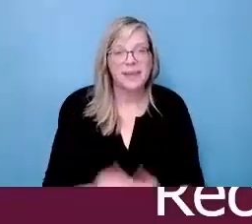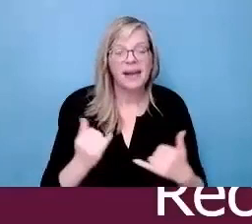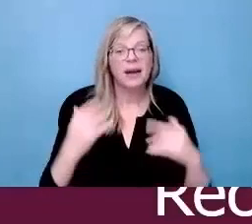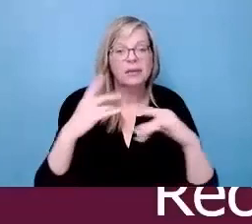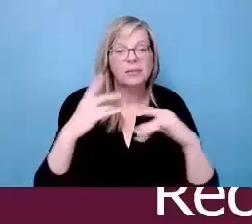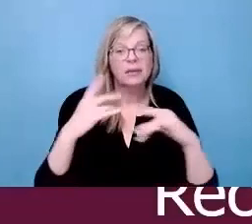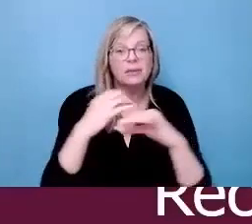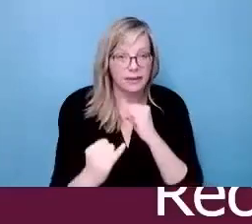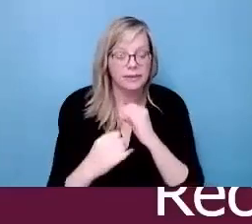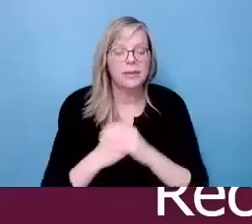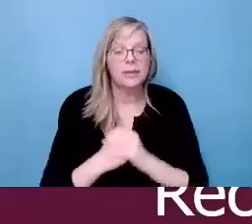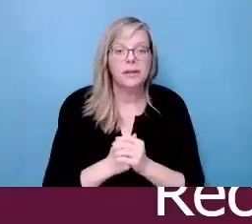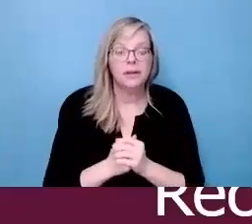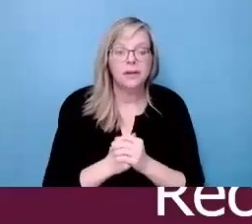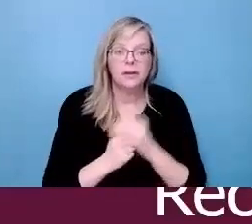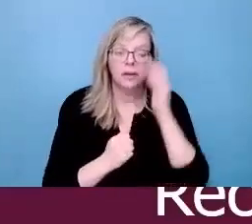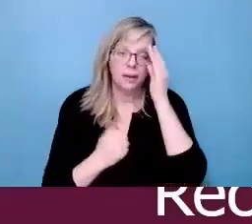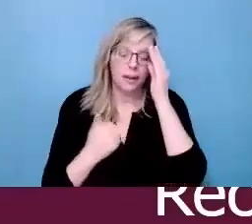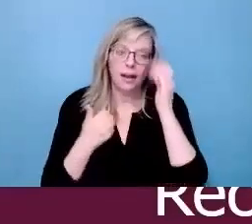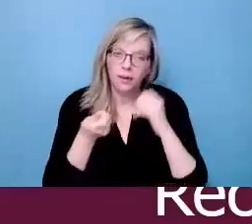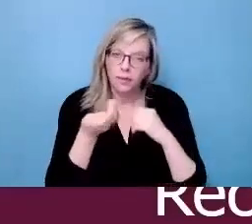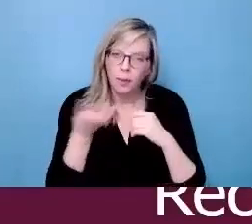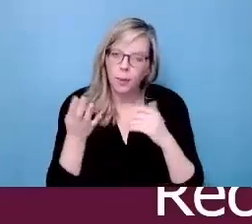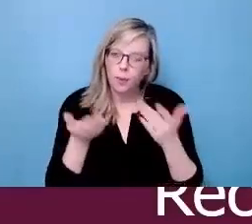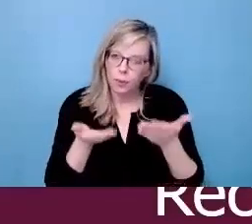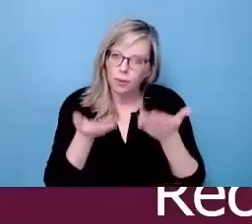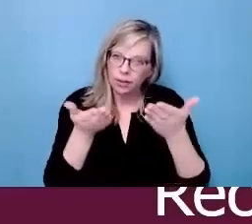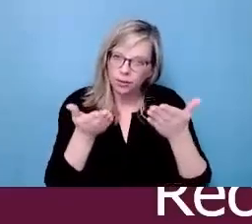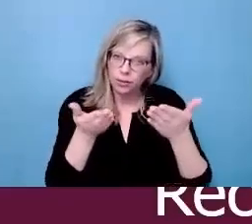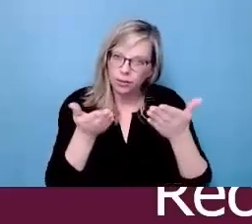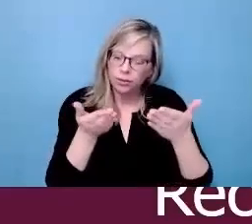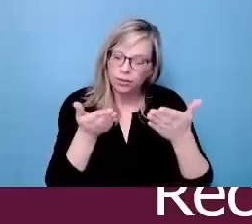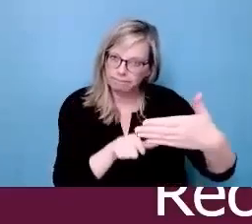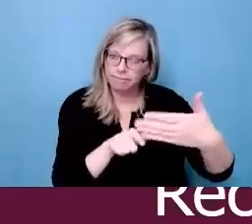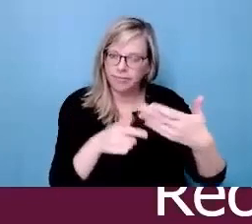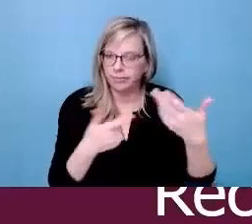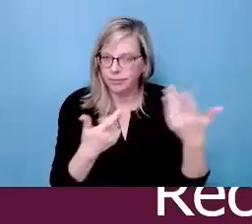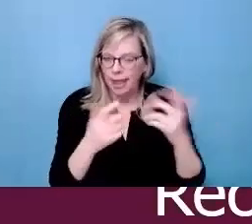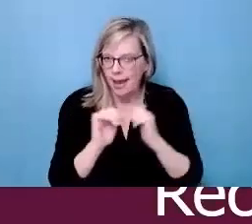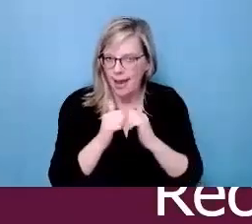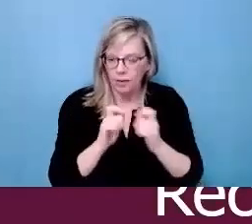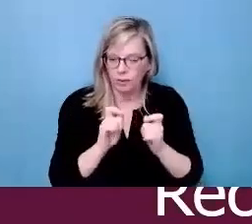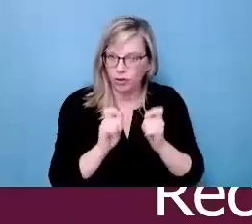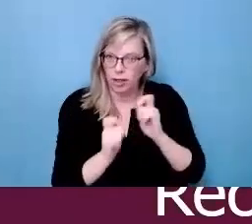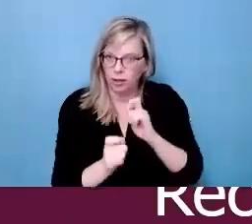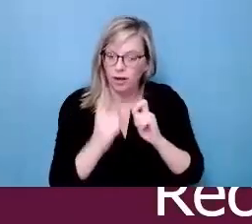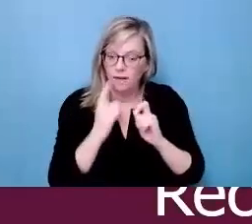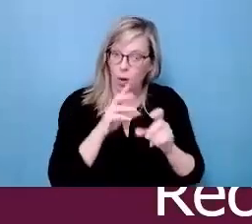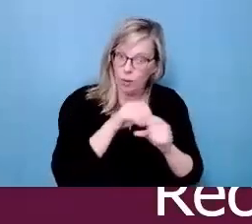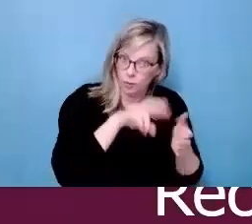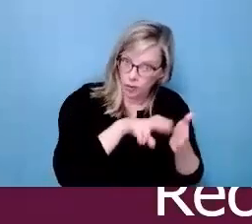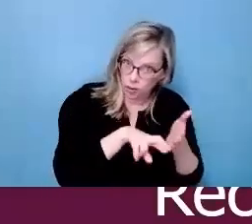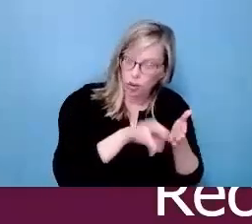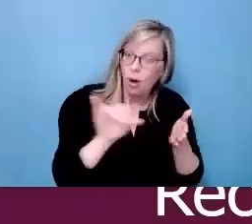So just to wrap up, we do have a couple of recommendations as they pertain to changes in inclusive